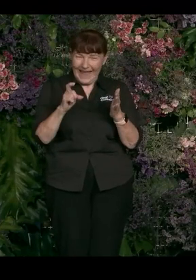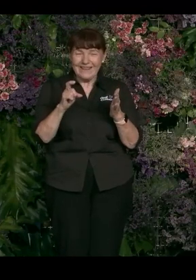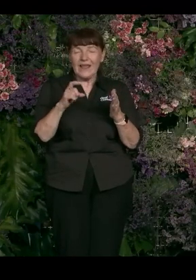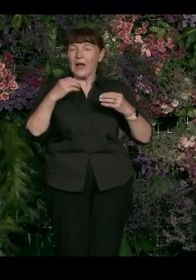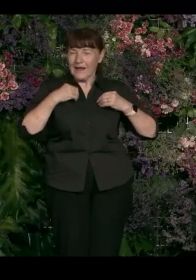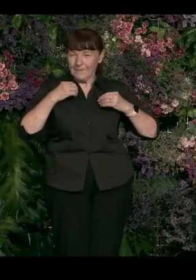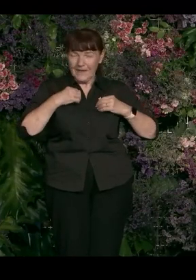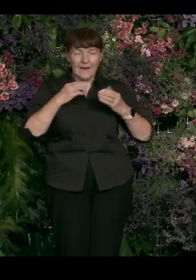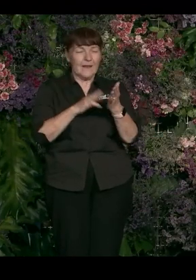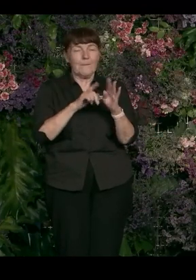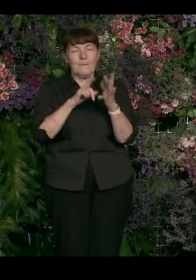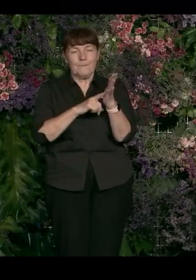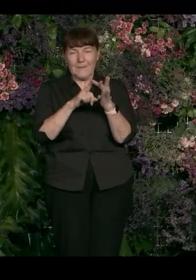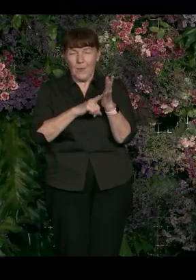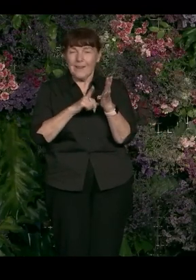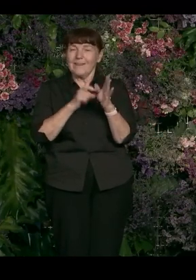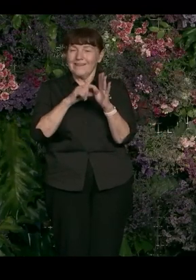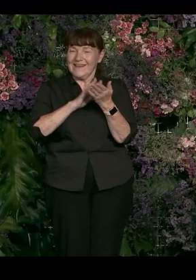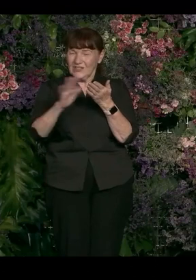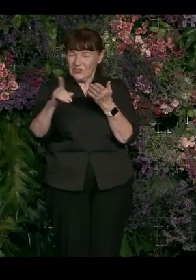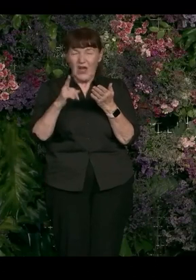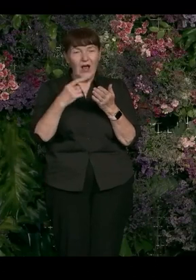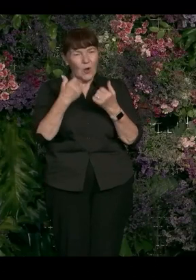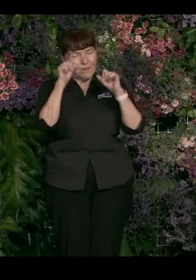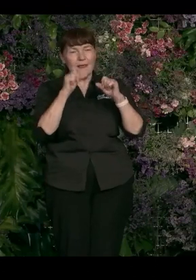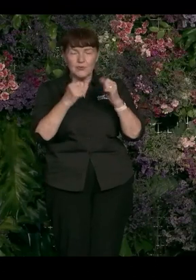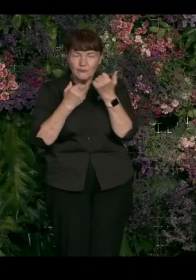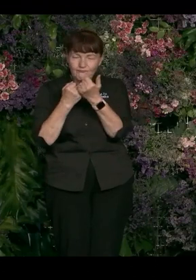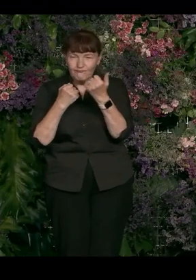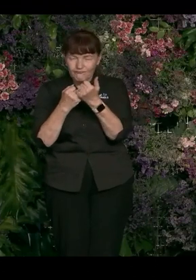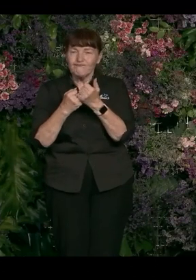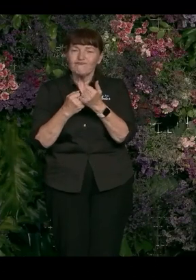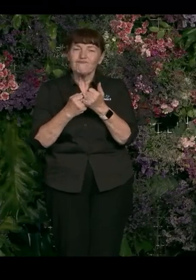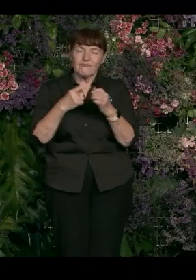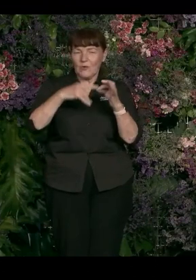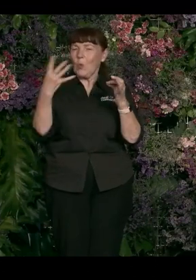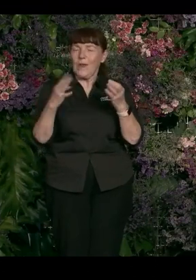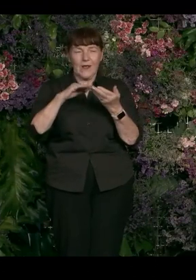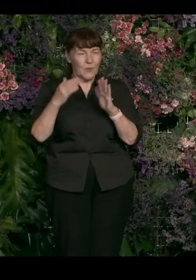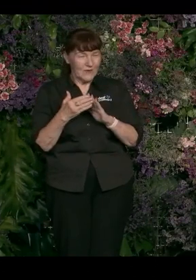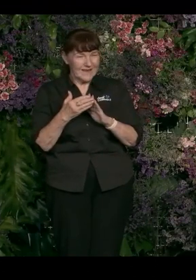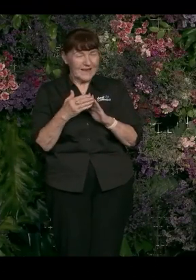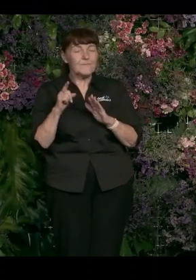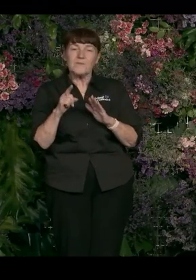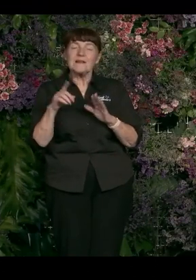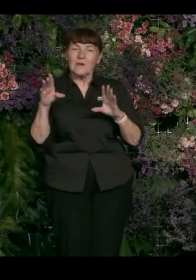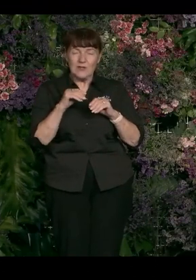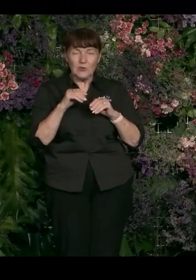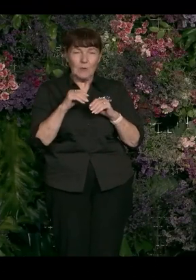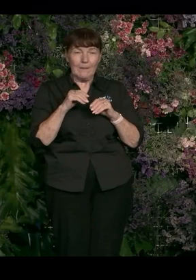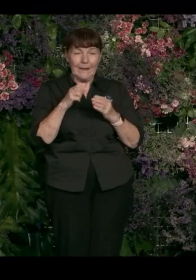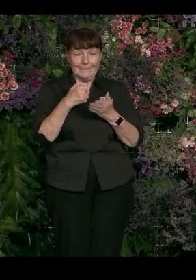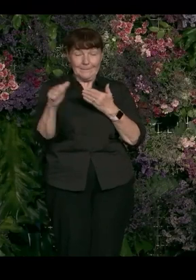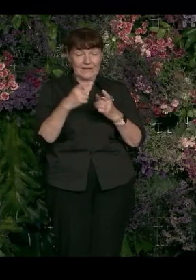was a business. And in 2010, companies were still not speaking about our rights and our community in the business framework. And so I took my severance check